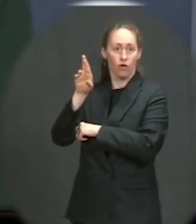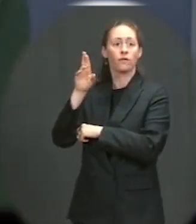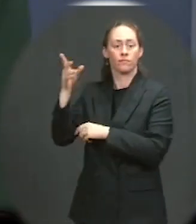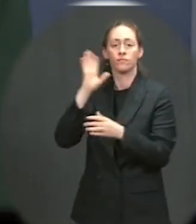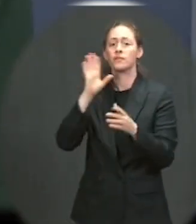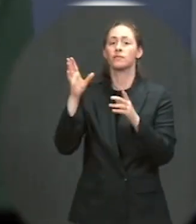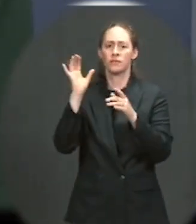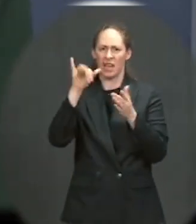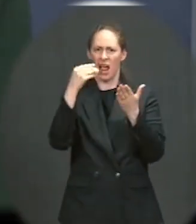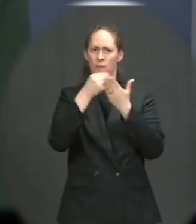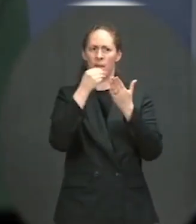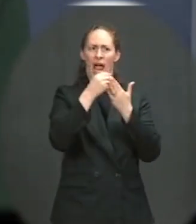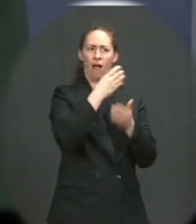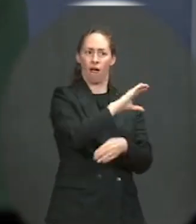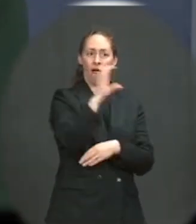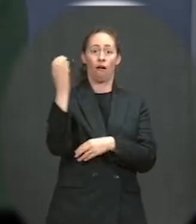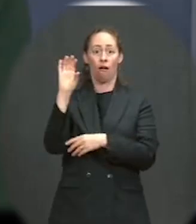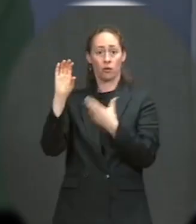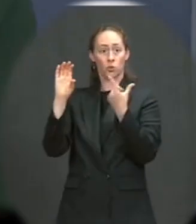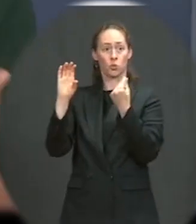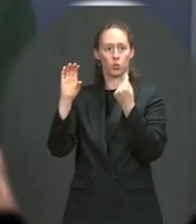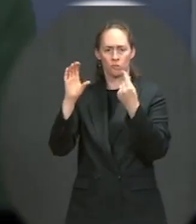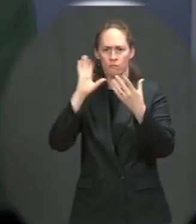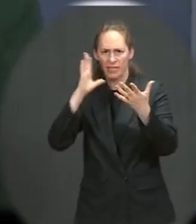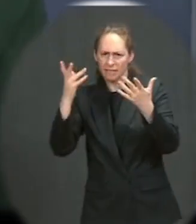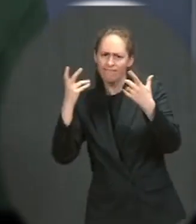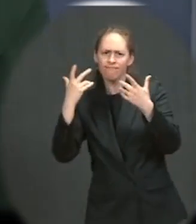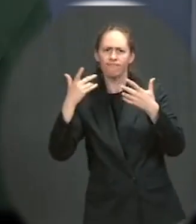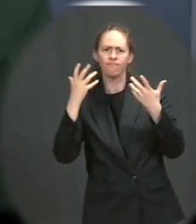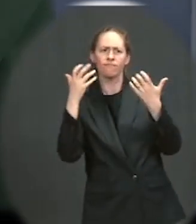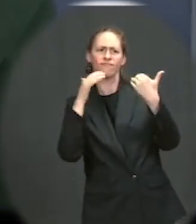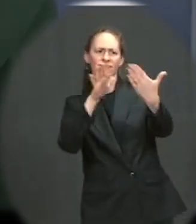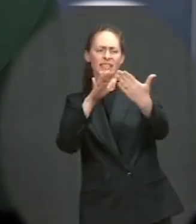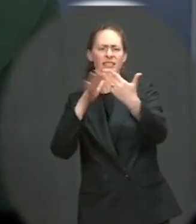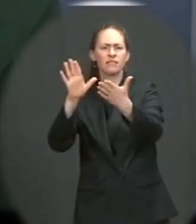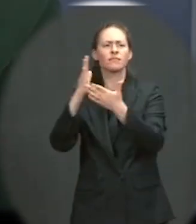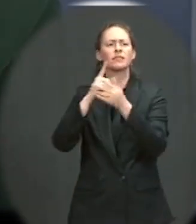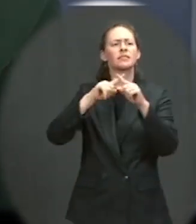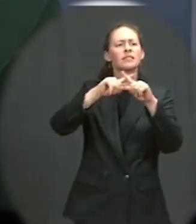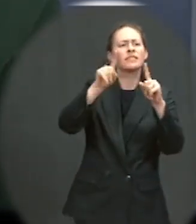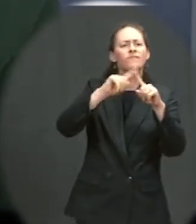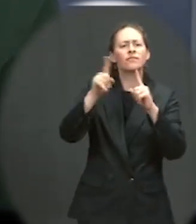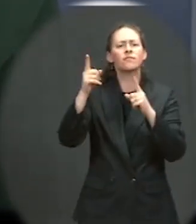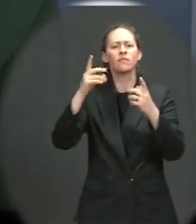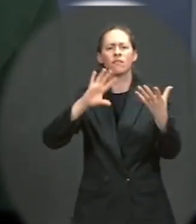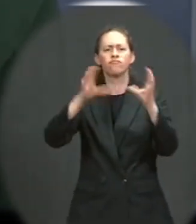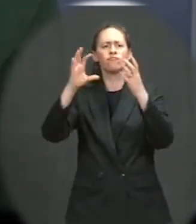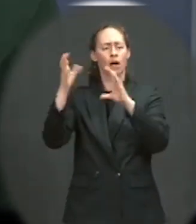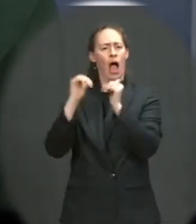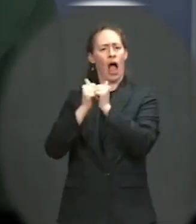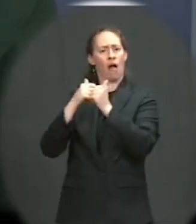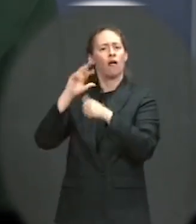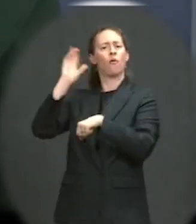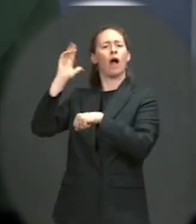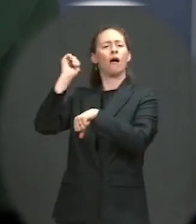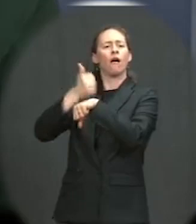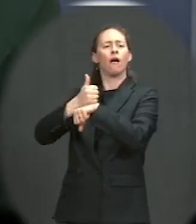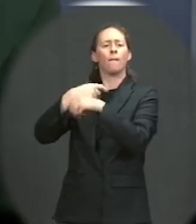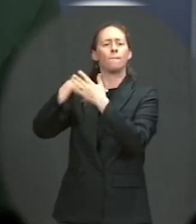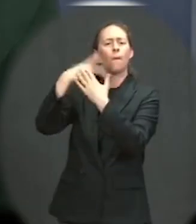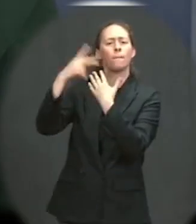and invest in violent interruption programs. In Albuquerque, Mayor Keller plans to spend $3 million to expand the city's